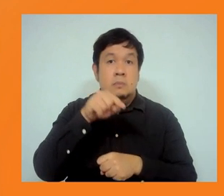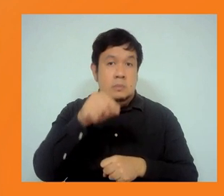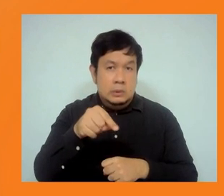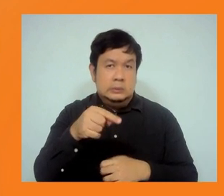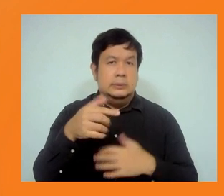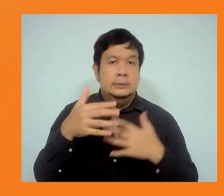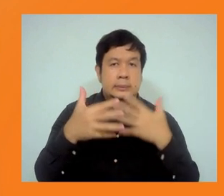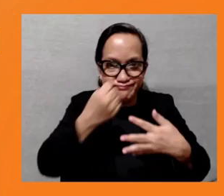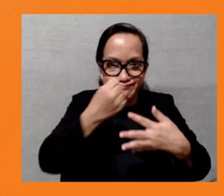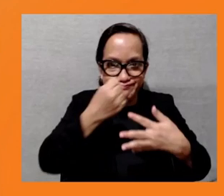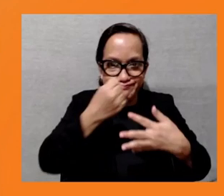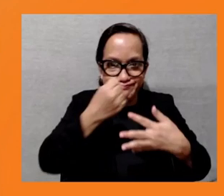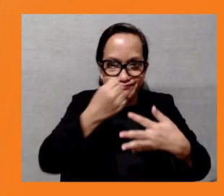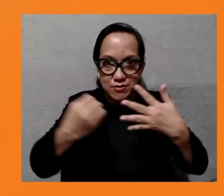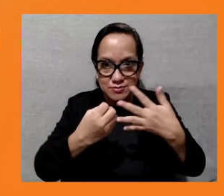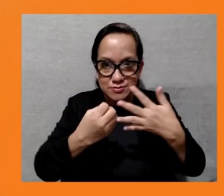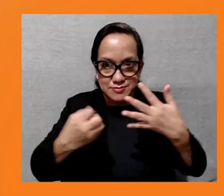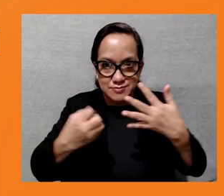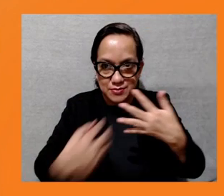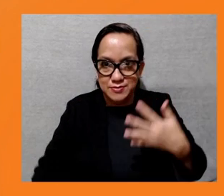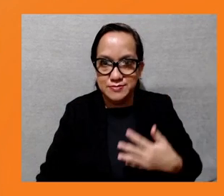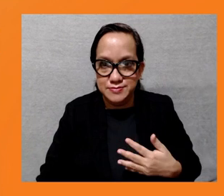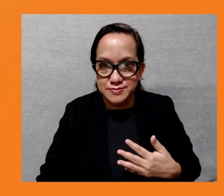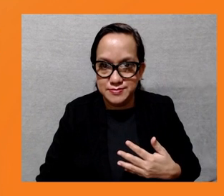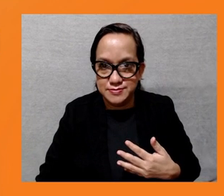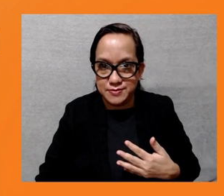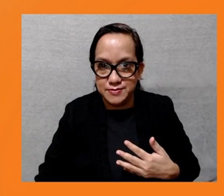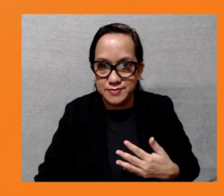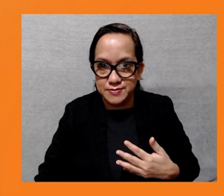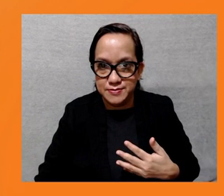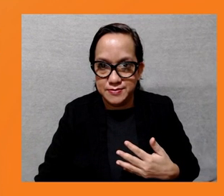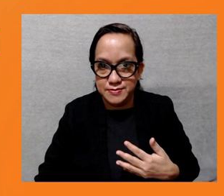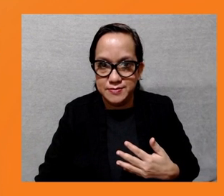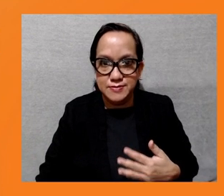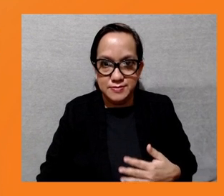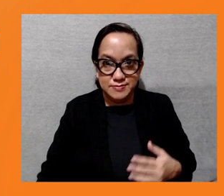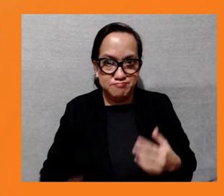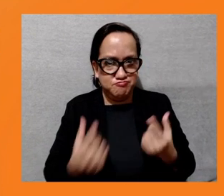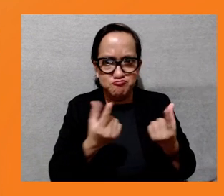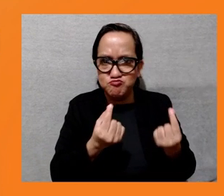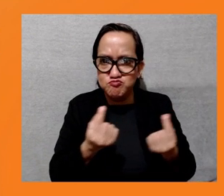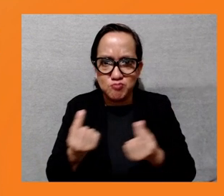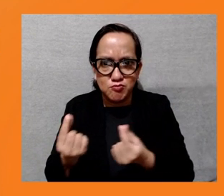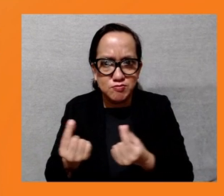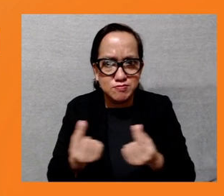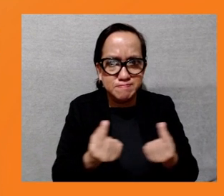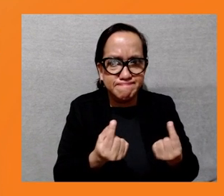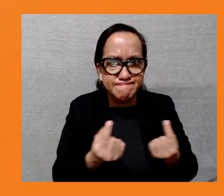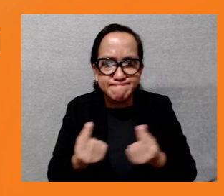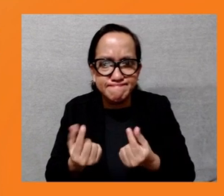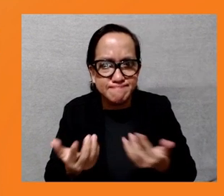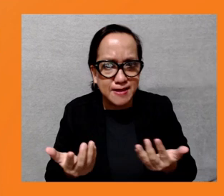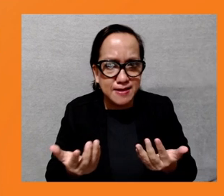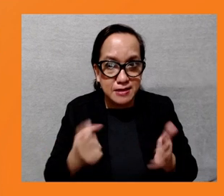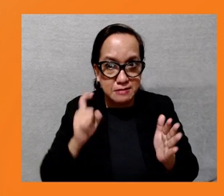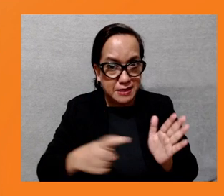to this as well, is really on the implementation side and cascading the requirements down through